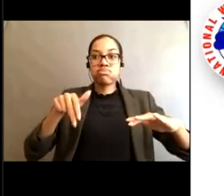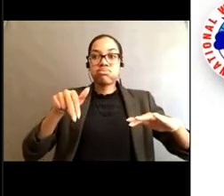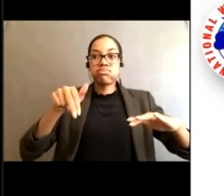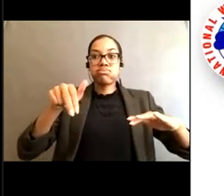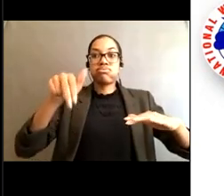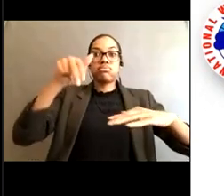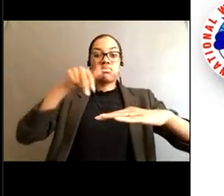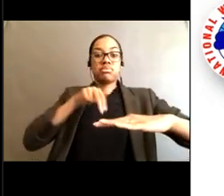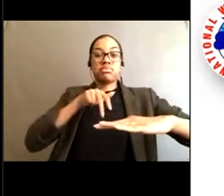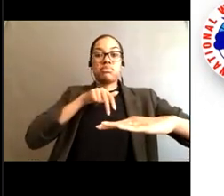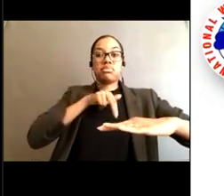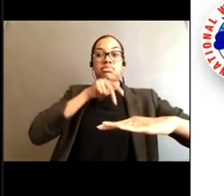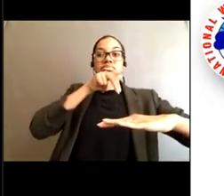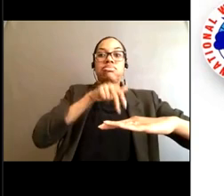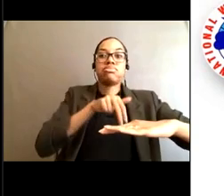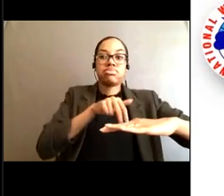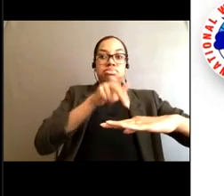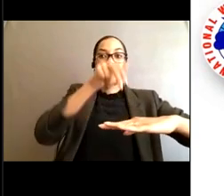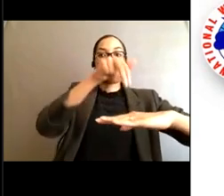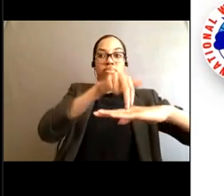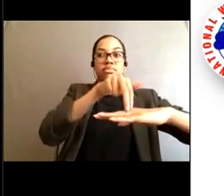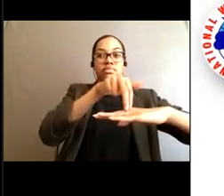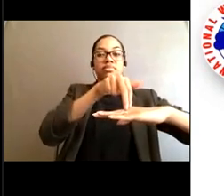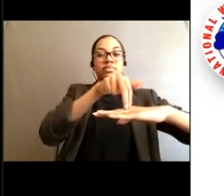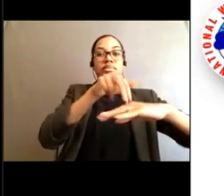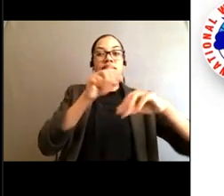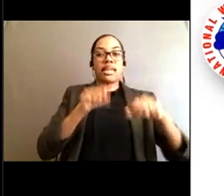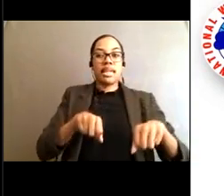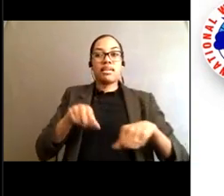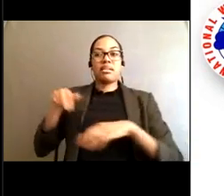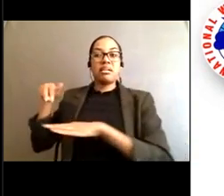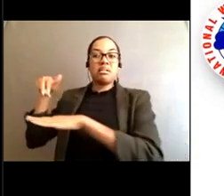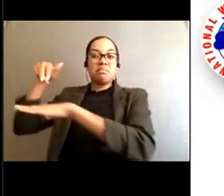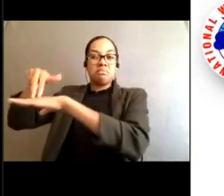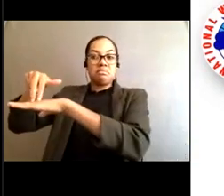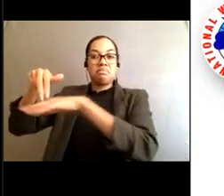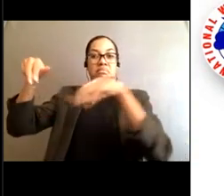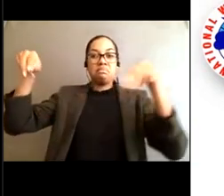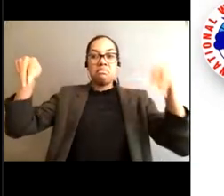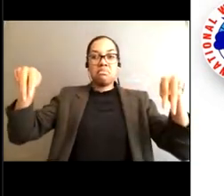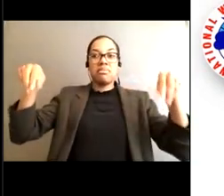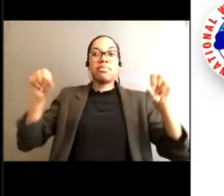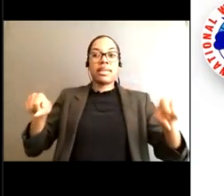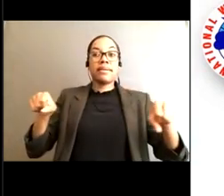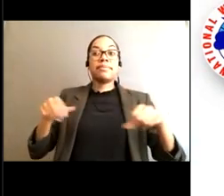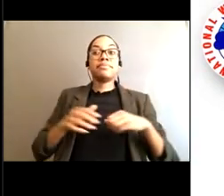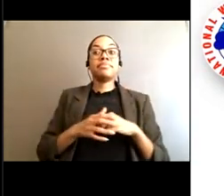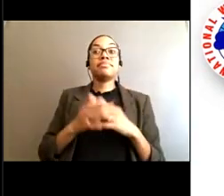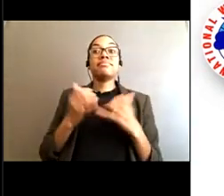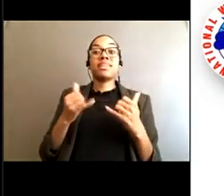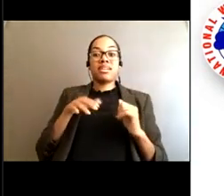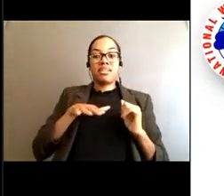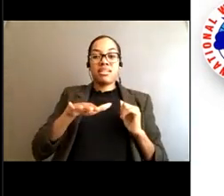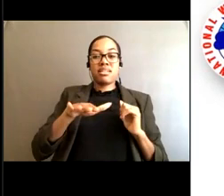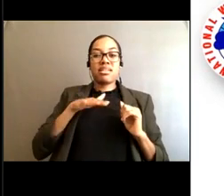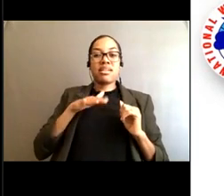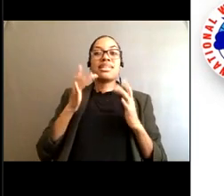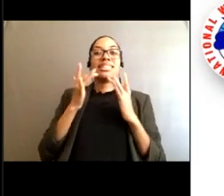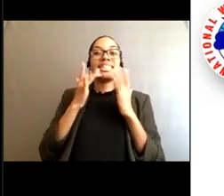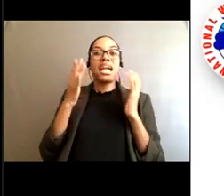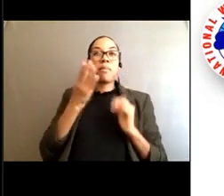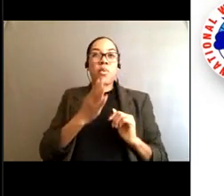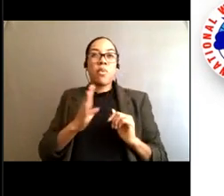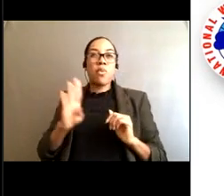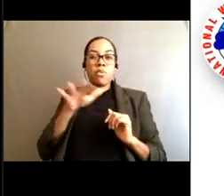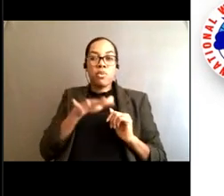you notice it's darker where the sun can't quite get down to the bottom as easily. That darker